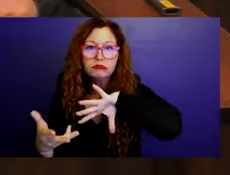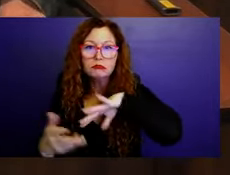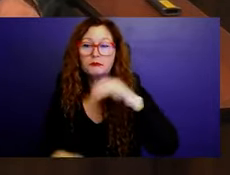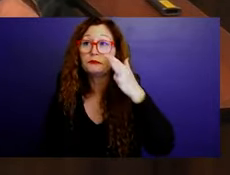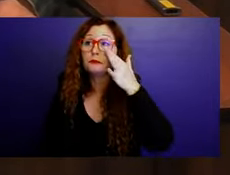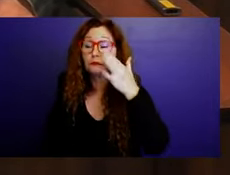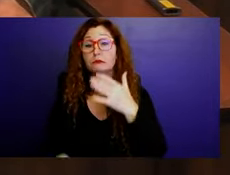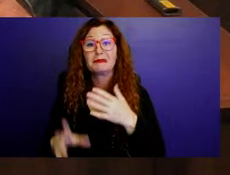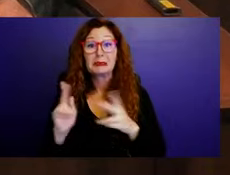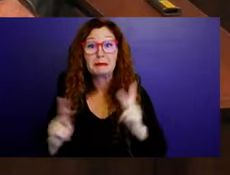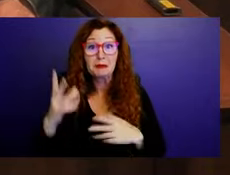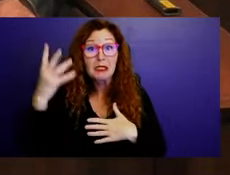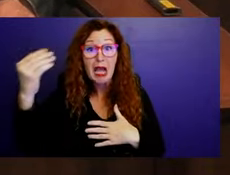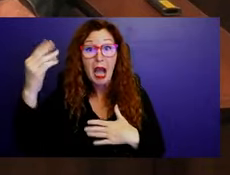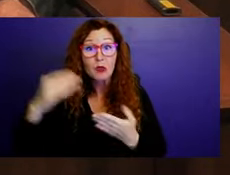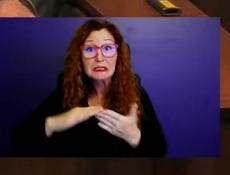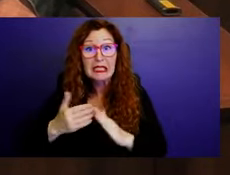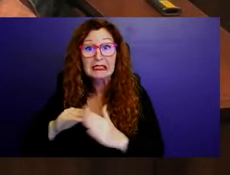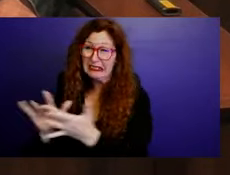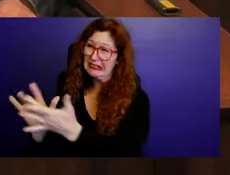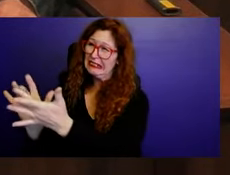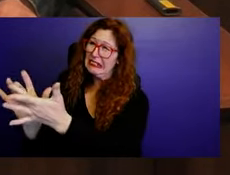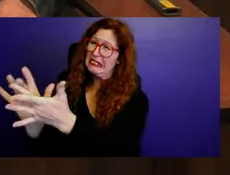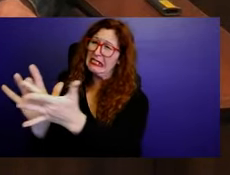folks he's not going down without a fight.